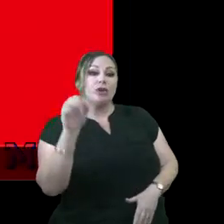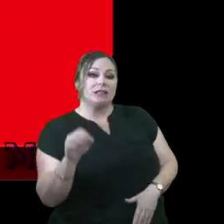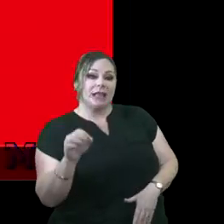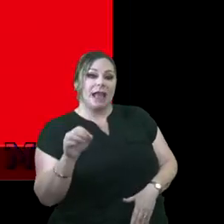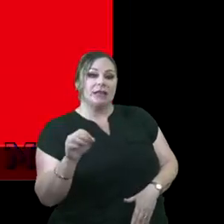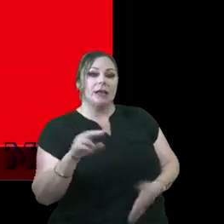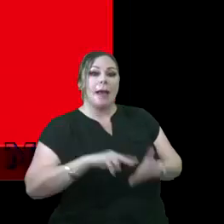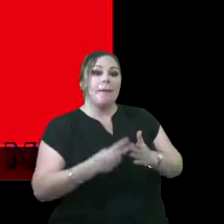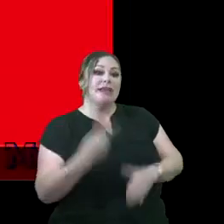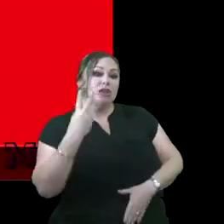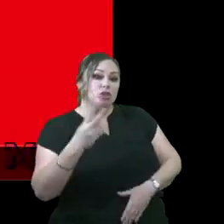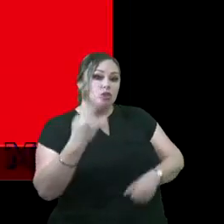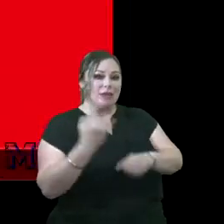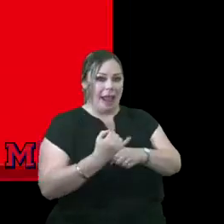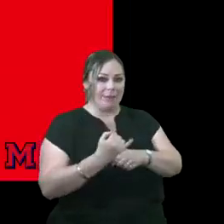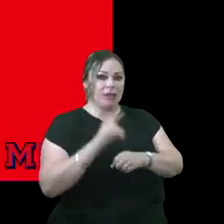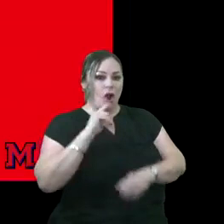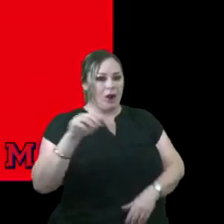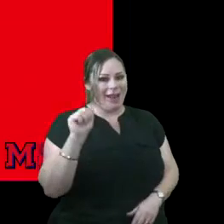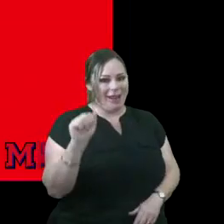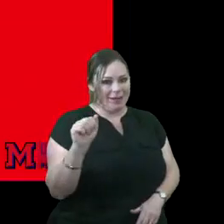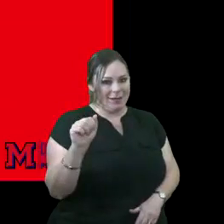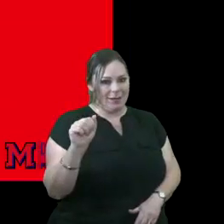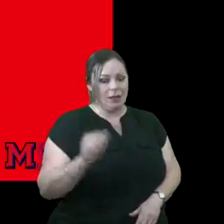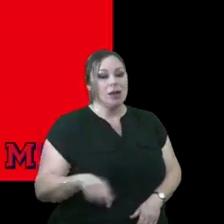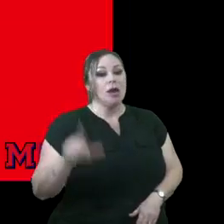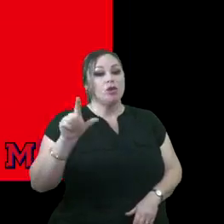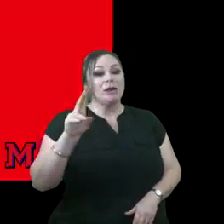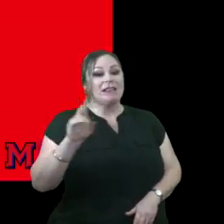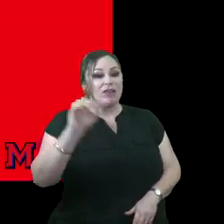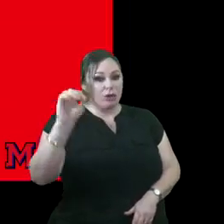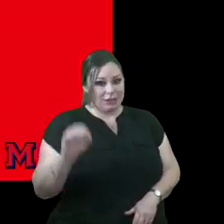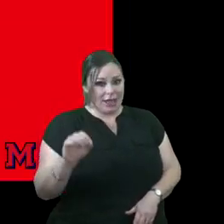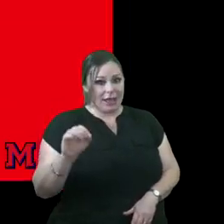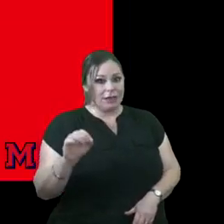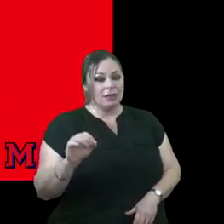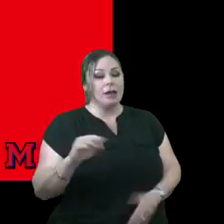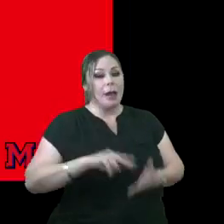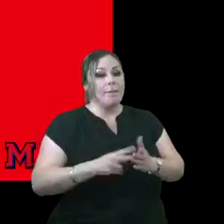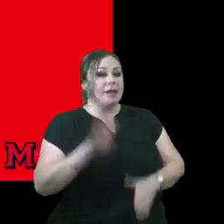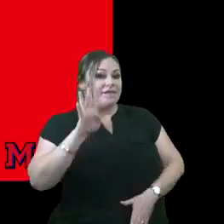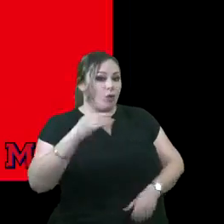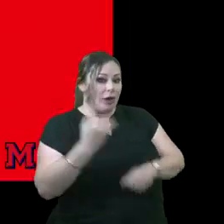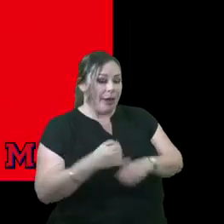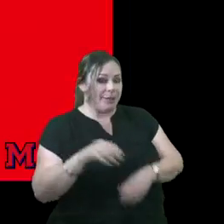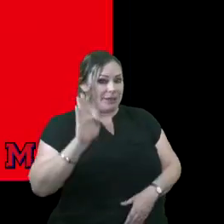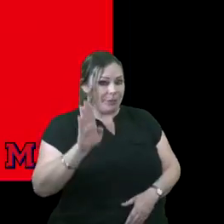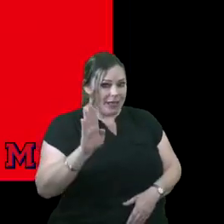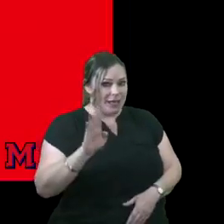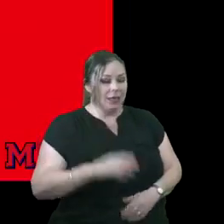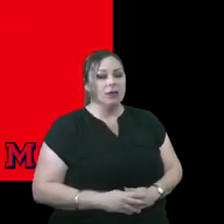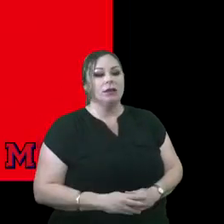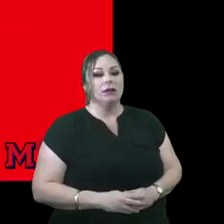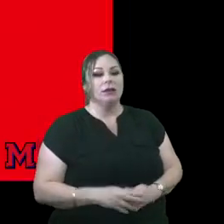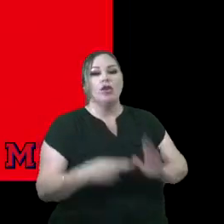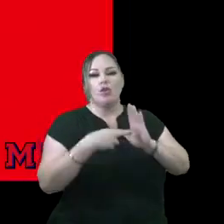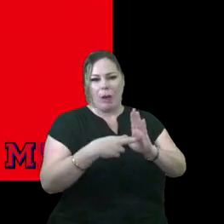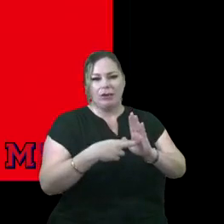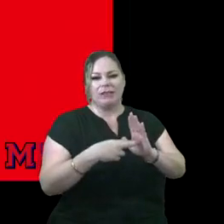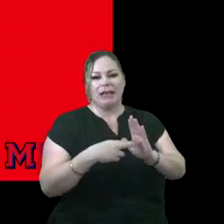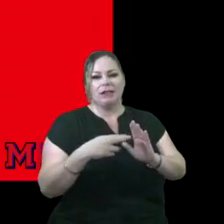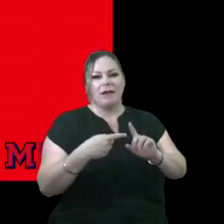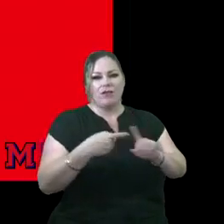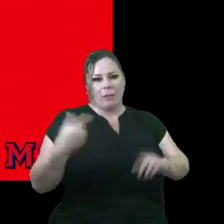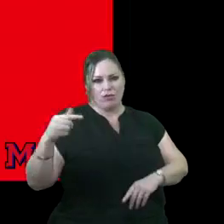or two of our campuses that are A rated. 27% or four of our campuses that are B rated which is represented in